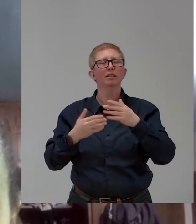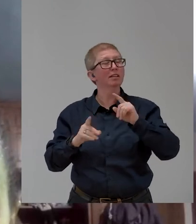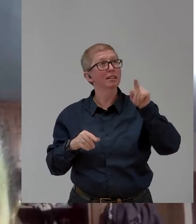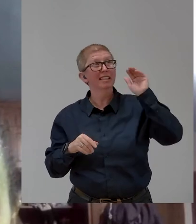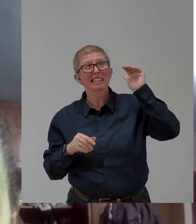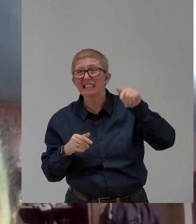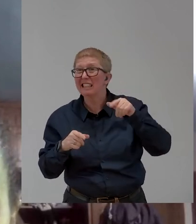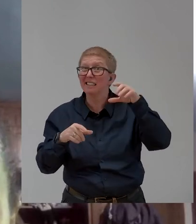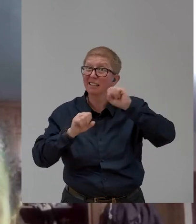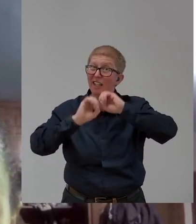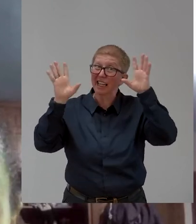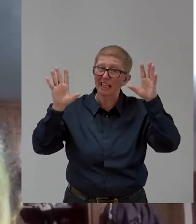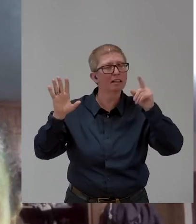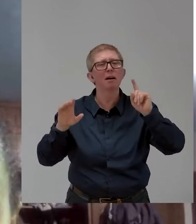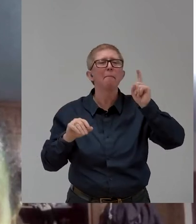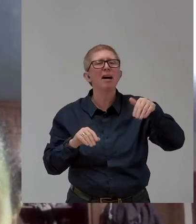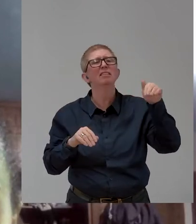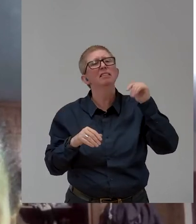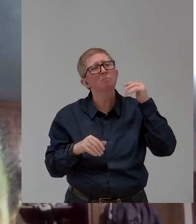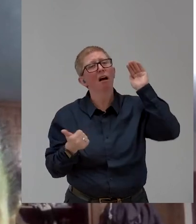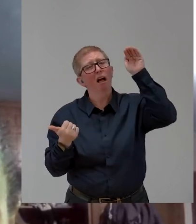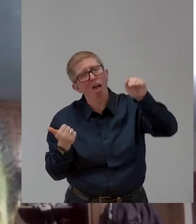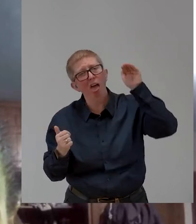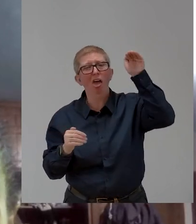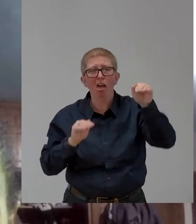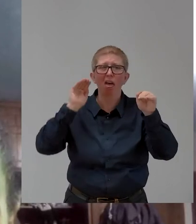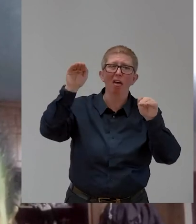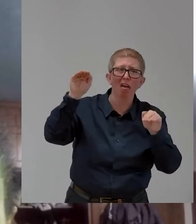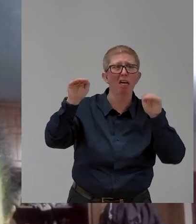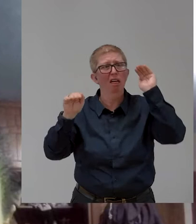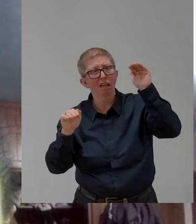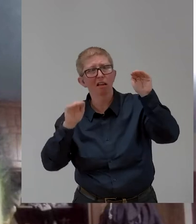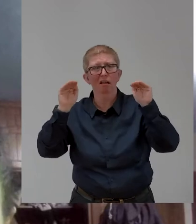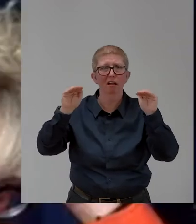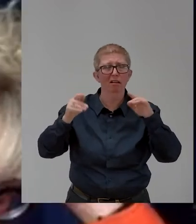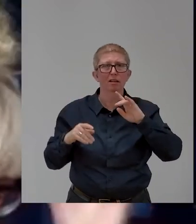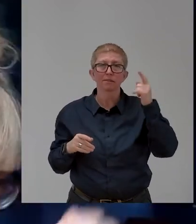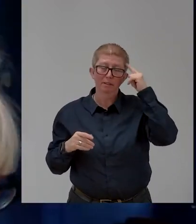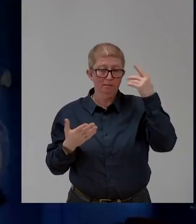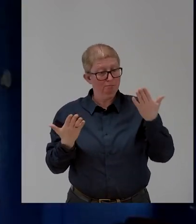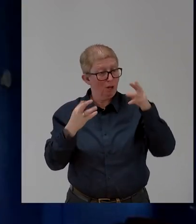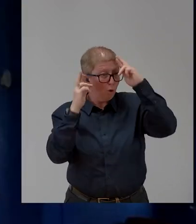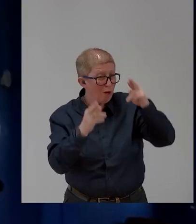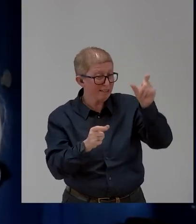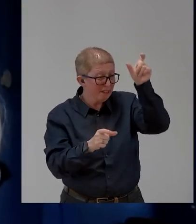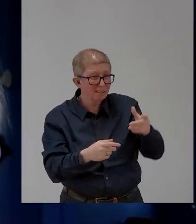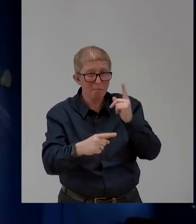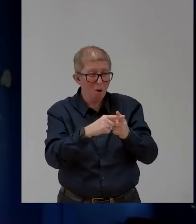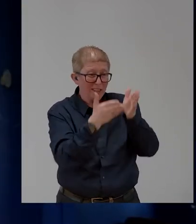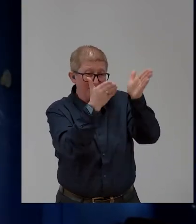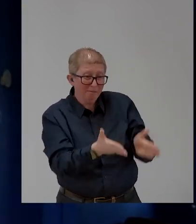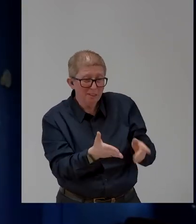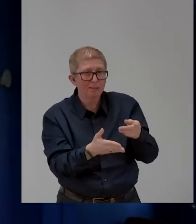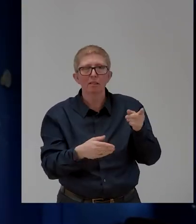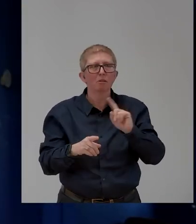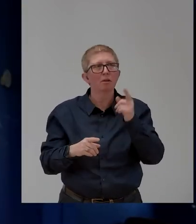their business if they employ us. So it's a work in progress. And Stefan, can I just come to you? You were talking